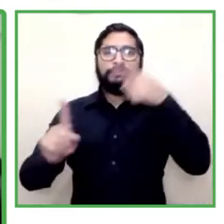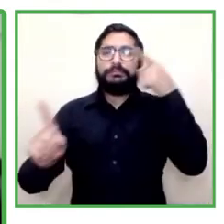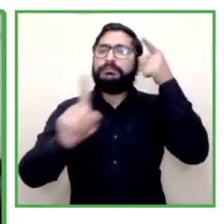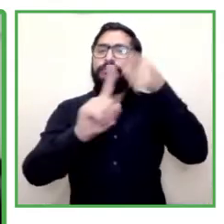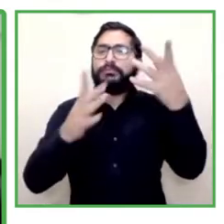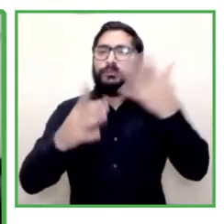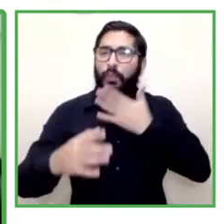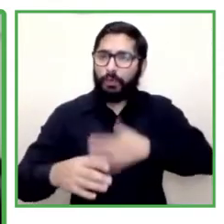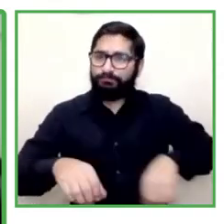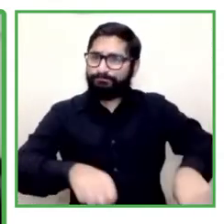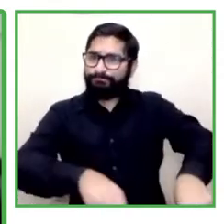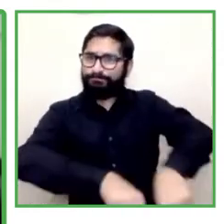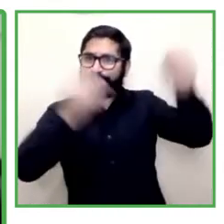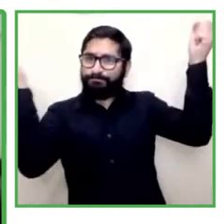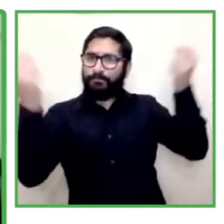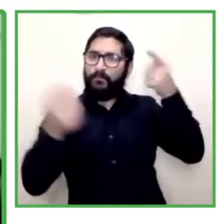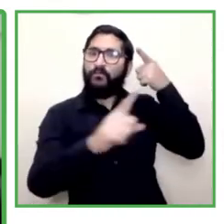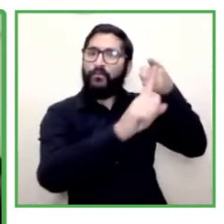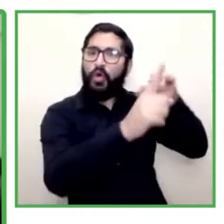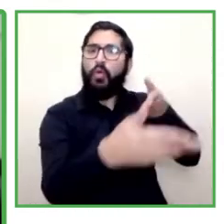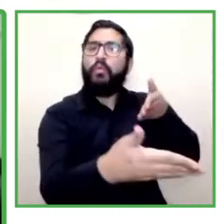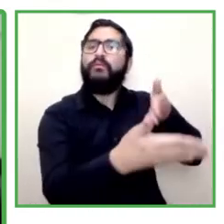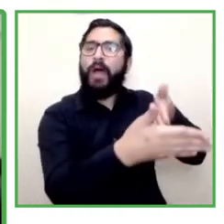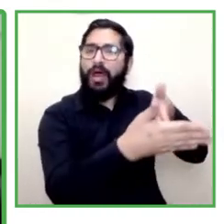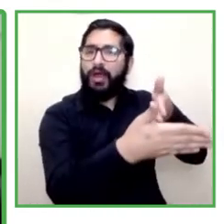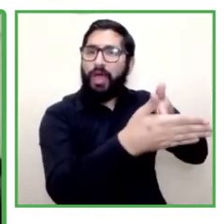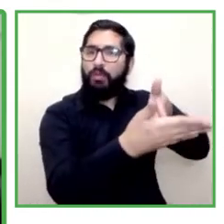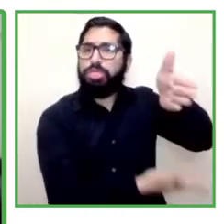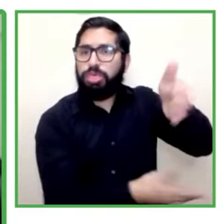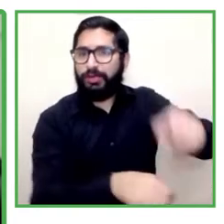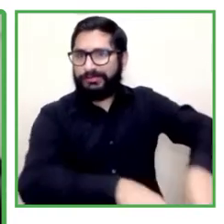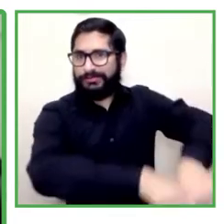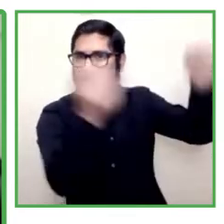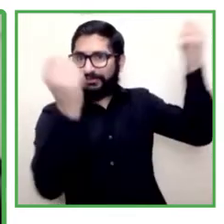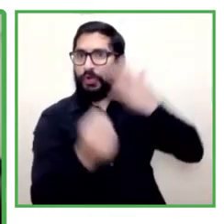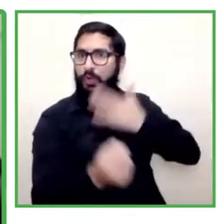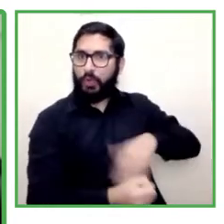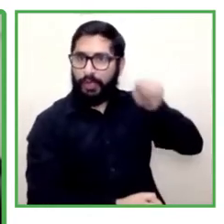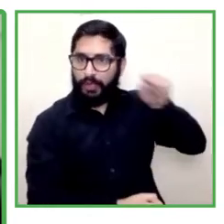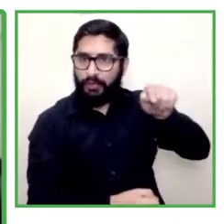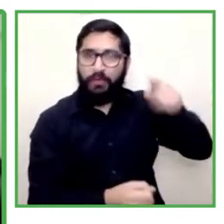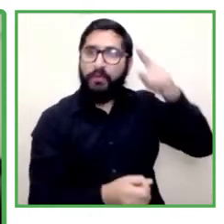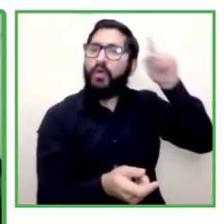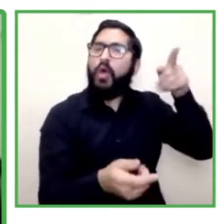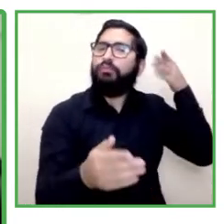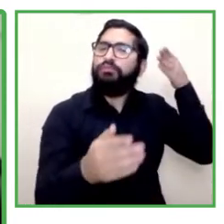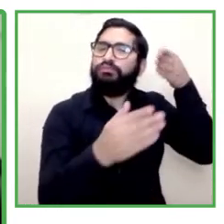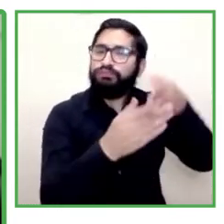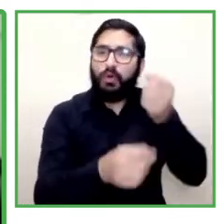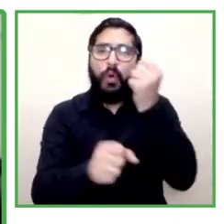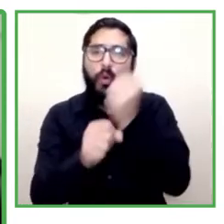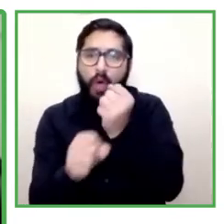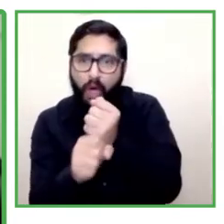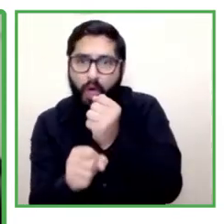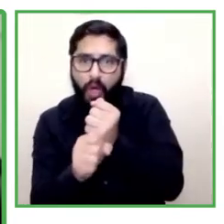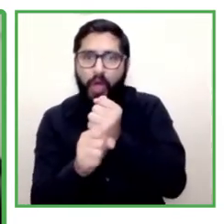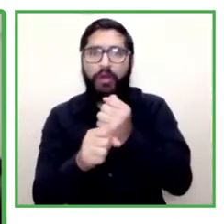digital gaps that prevent access to employment, which will emerge, have emerged during the pandemic and that will continue after it.